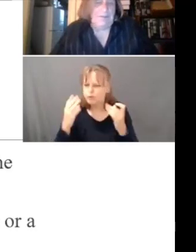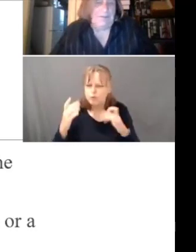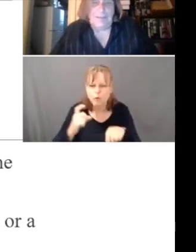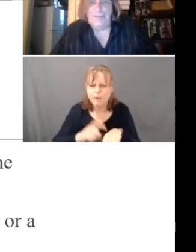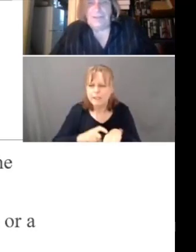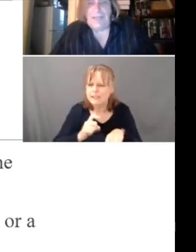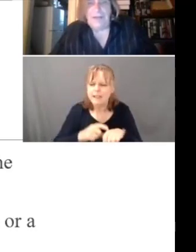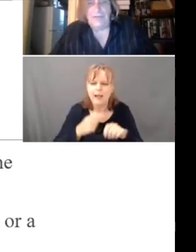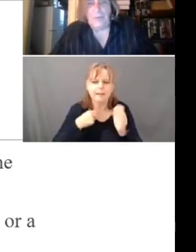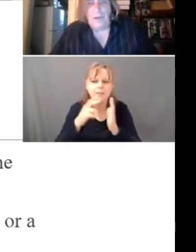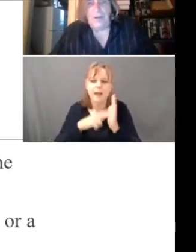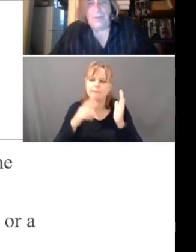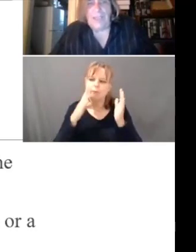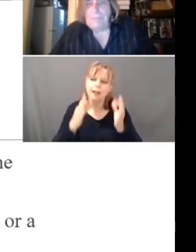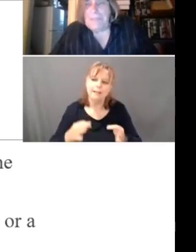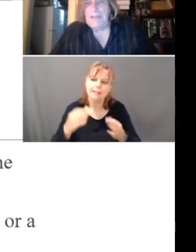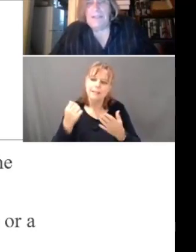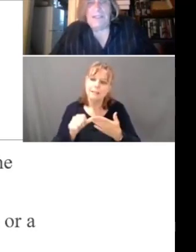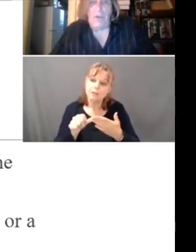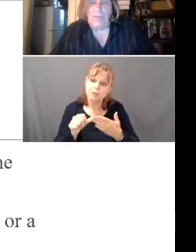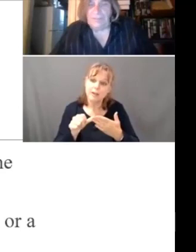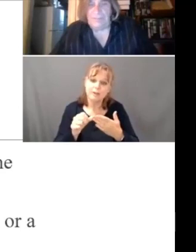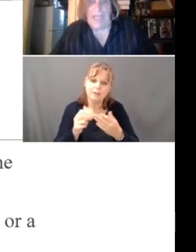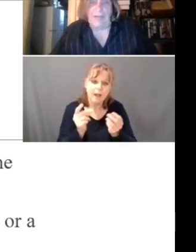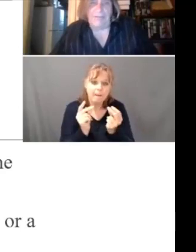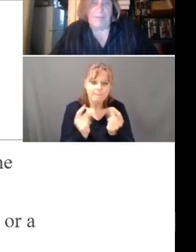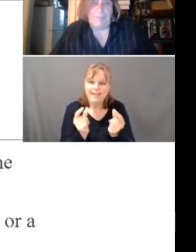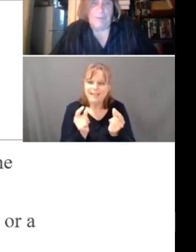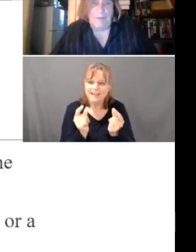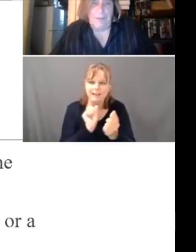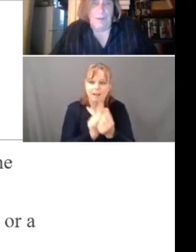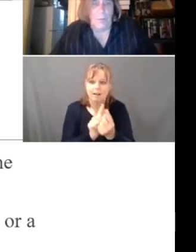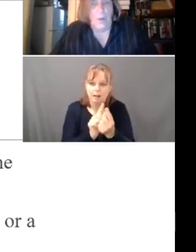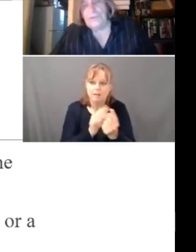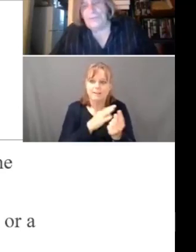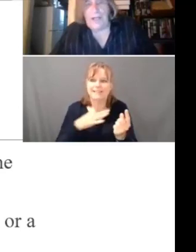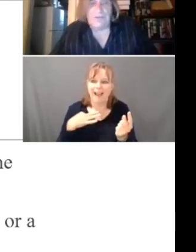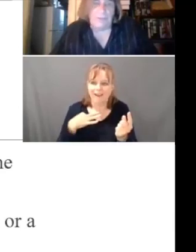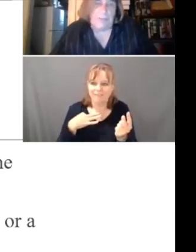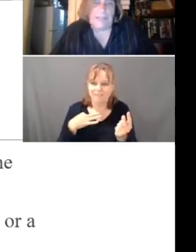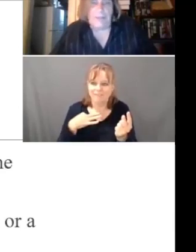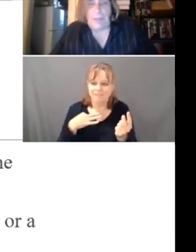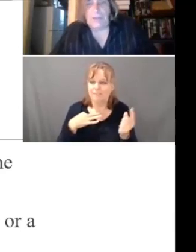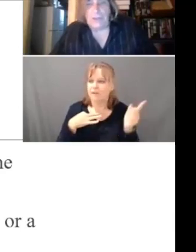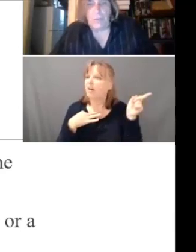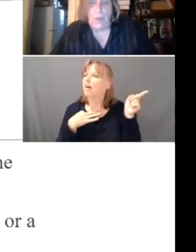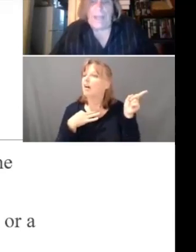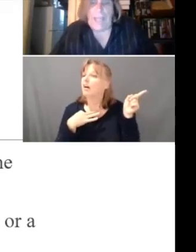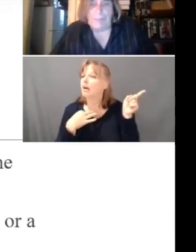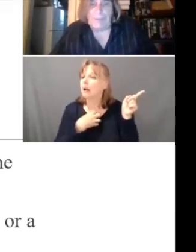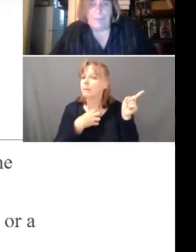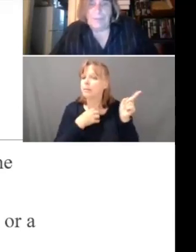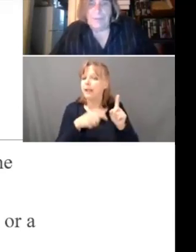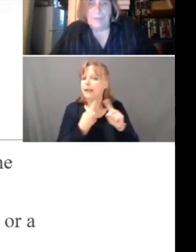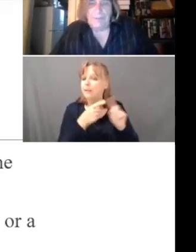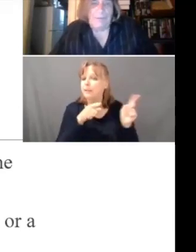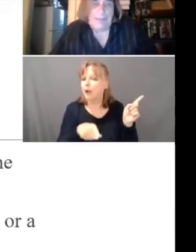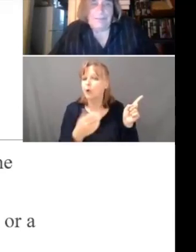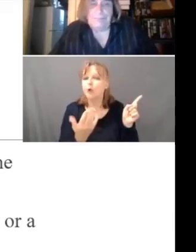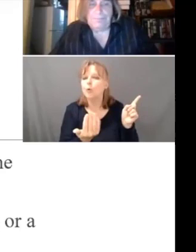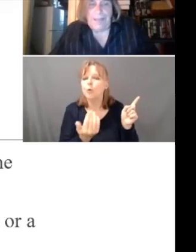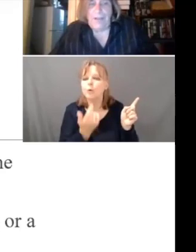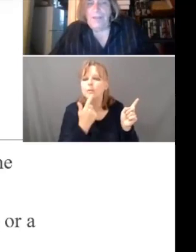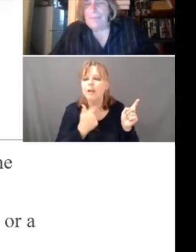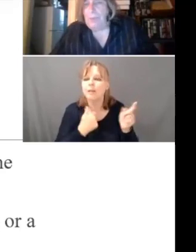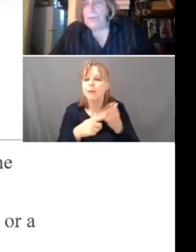decision letters where they immediately go to the staff. You know, Walter filed a complaint about you. What happened? Well,